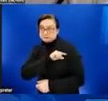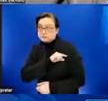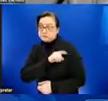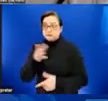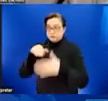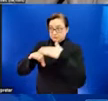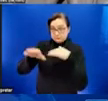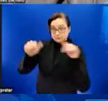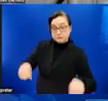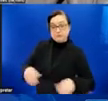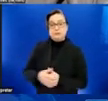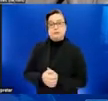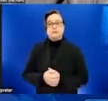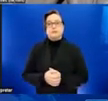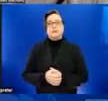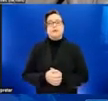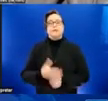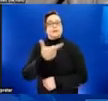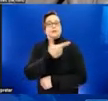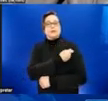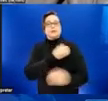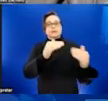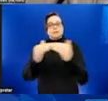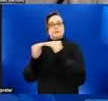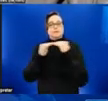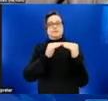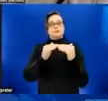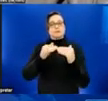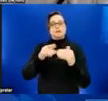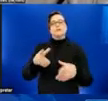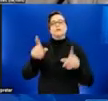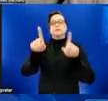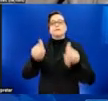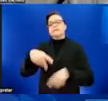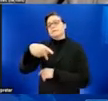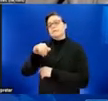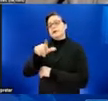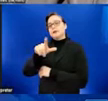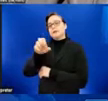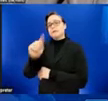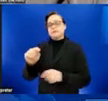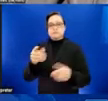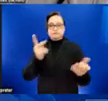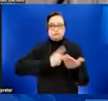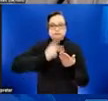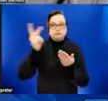vaccine equity pilot program is currently making monkeypox vaccines available to health departments and other organizations who provide care